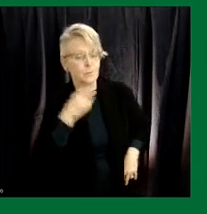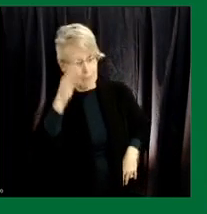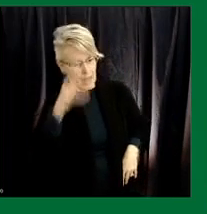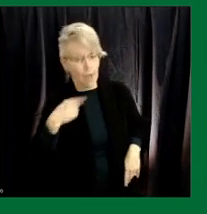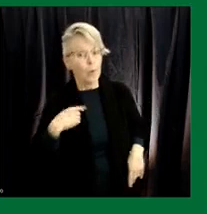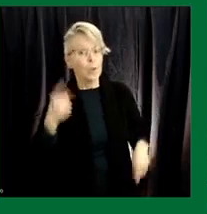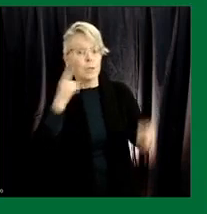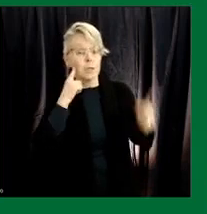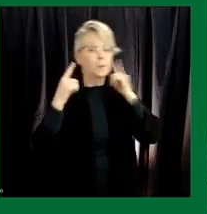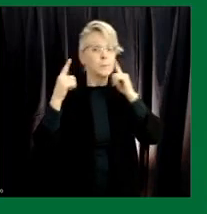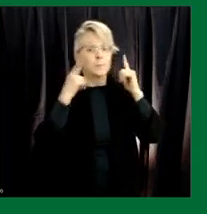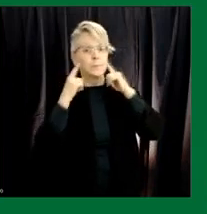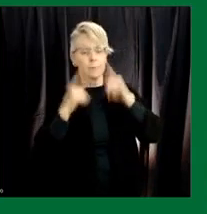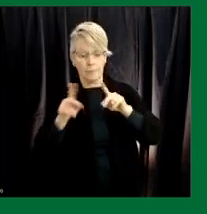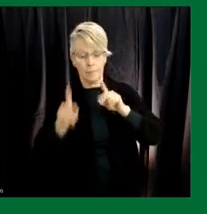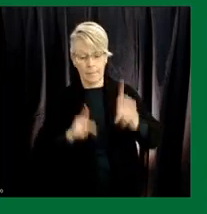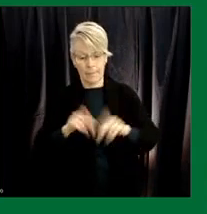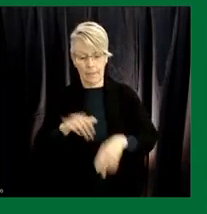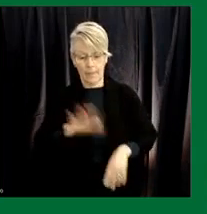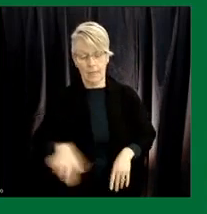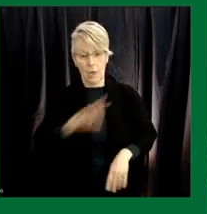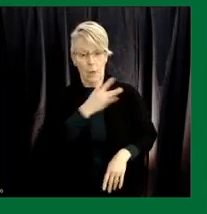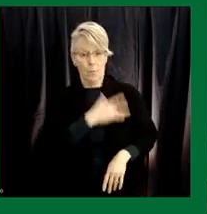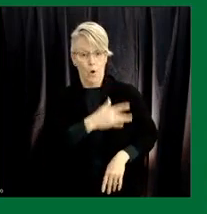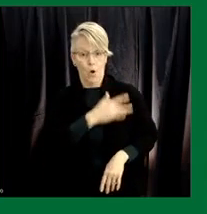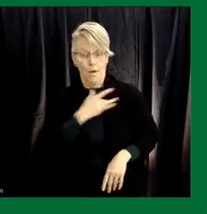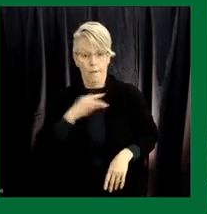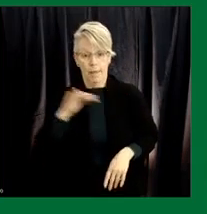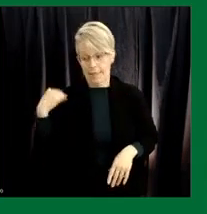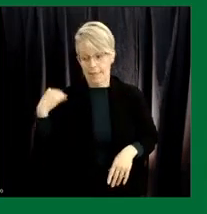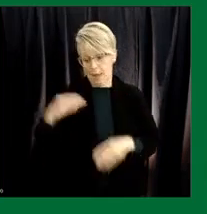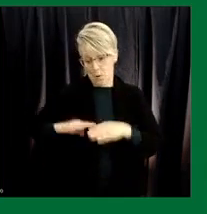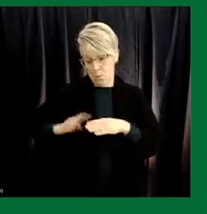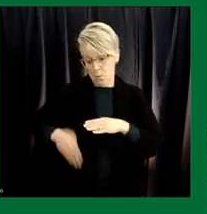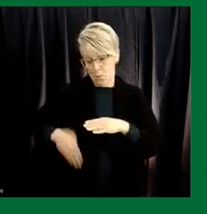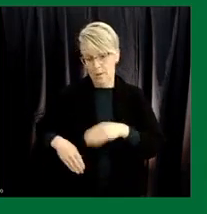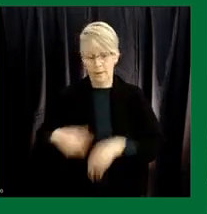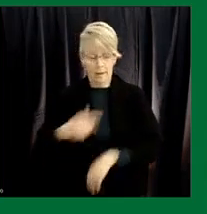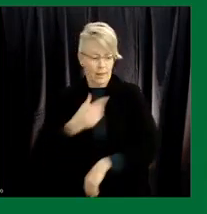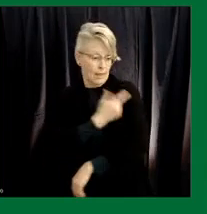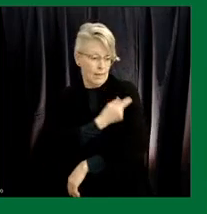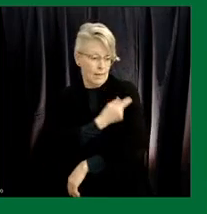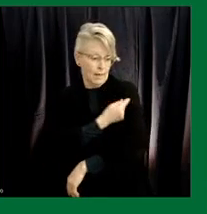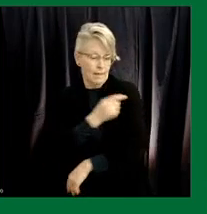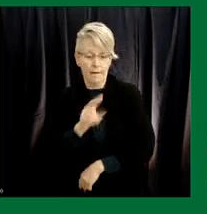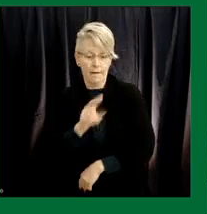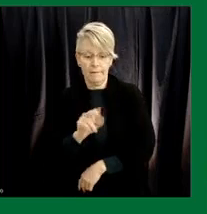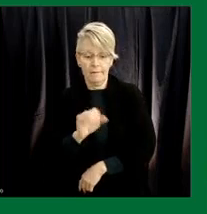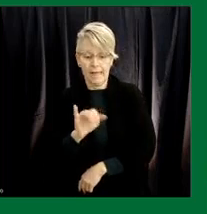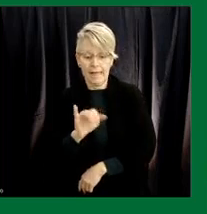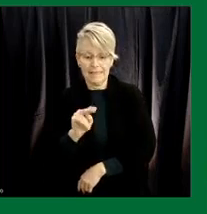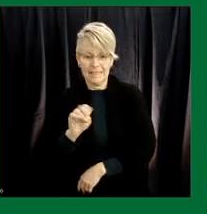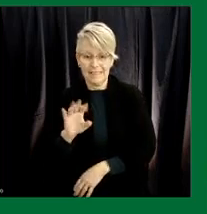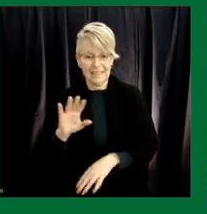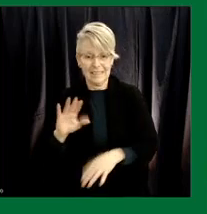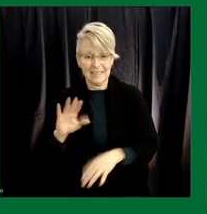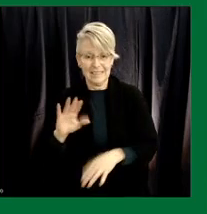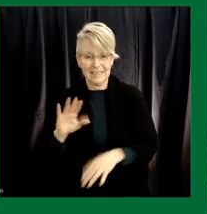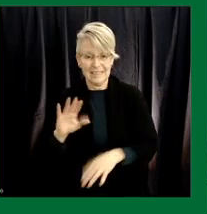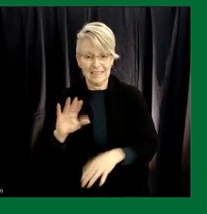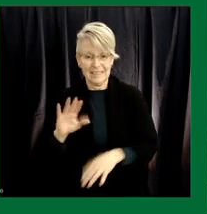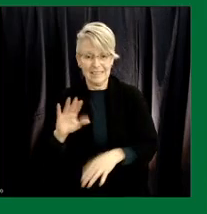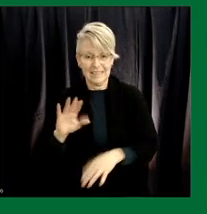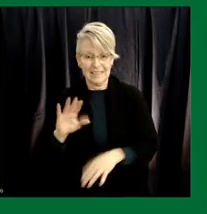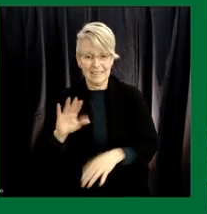in several places in the province that this past weekend vaccine distribution kind of went sideways that people were being